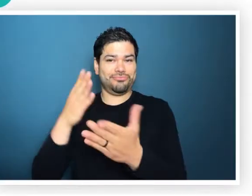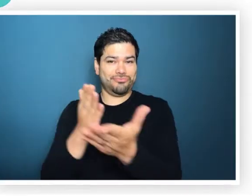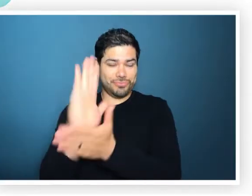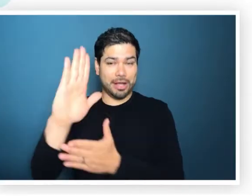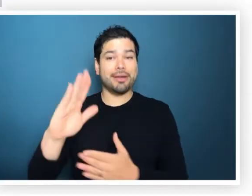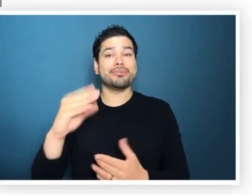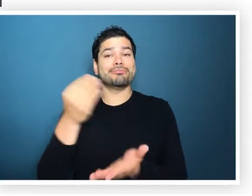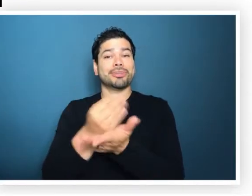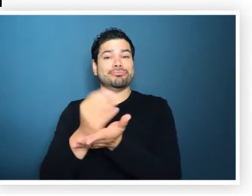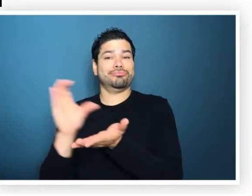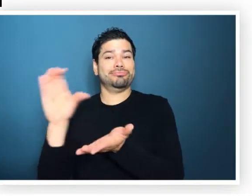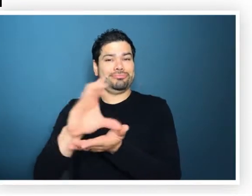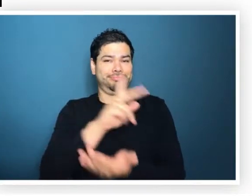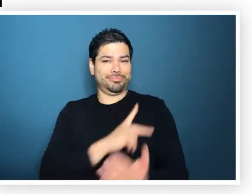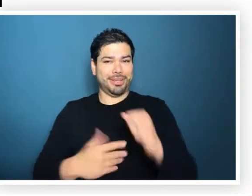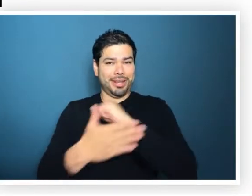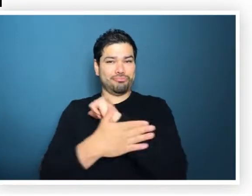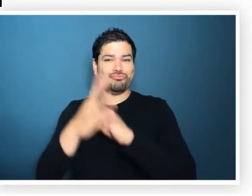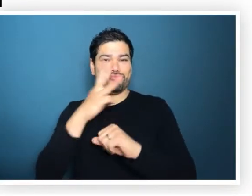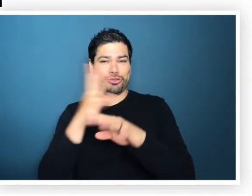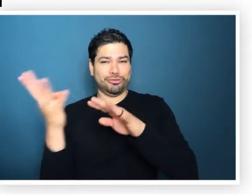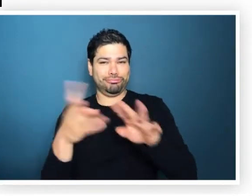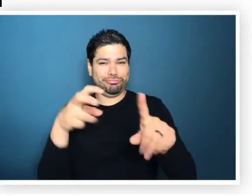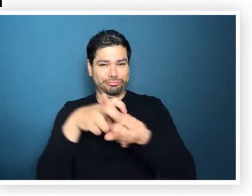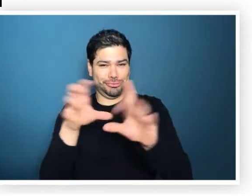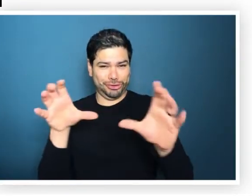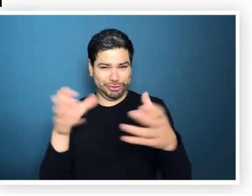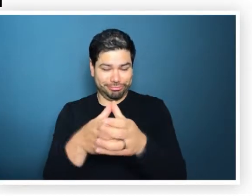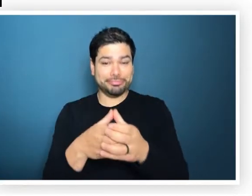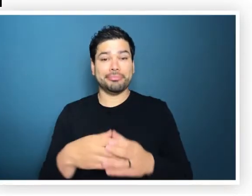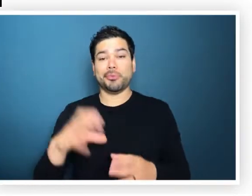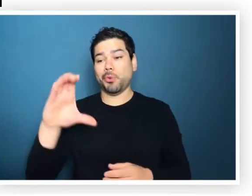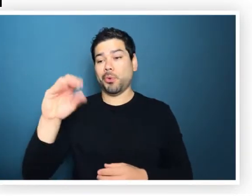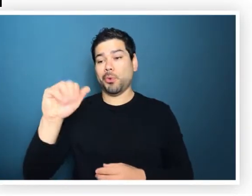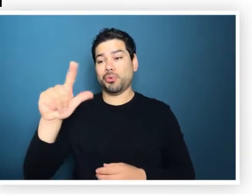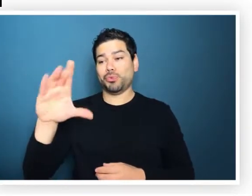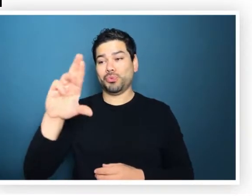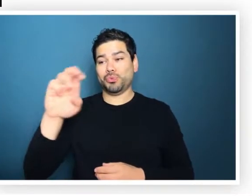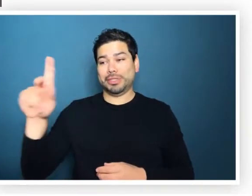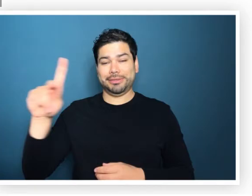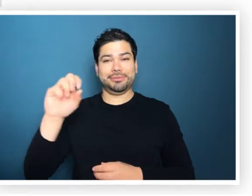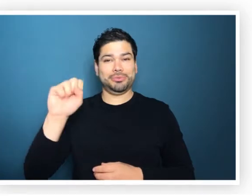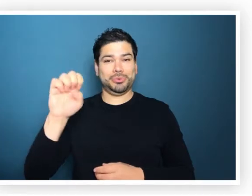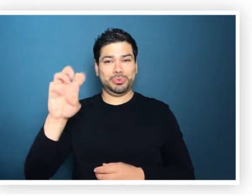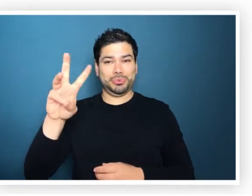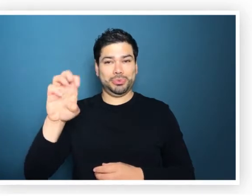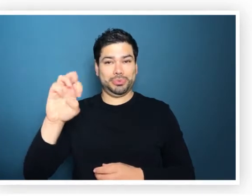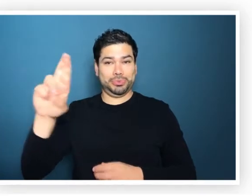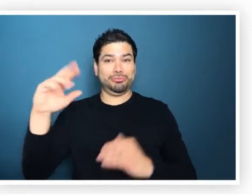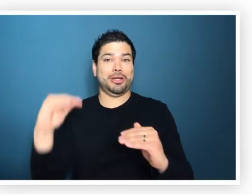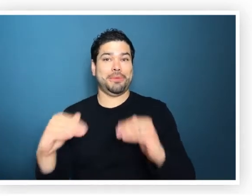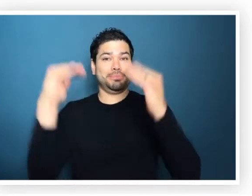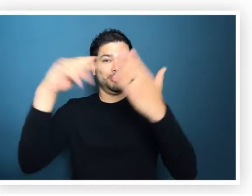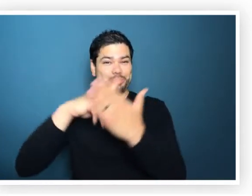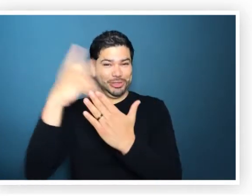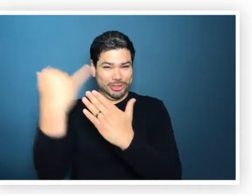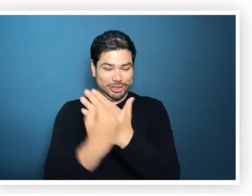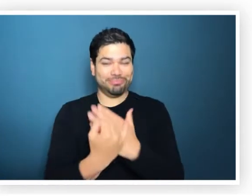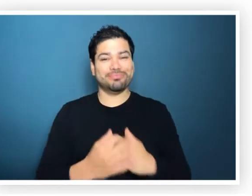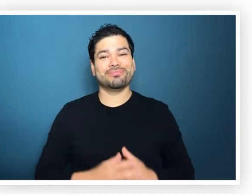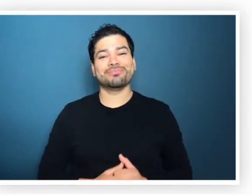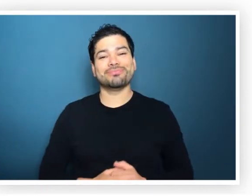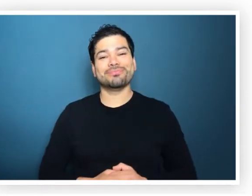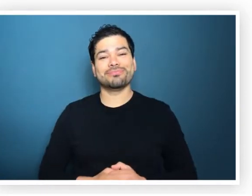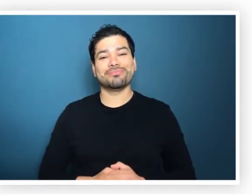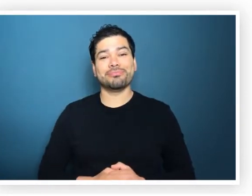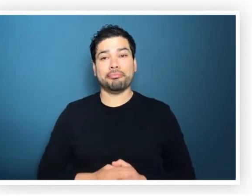Rights and funded by the King County Department of Natural Resources and Parks Wastewater Treatment Division and the Coal Creek Sewer Upgrade Project.